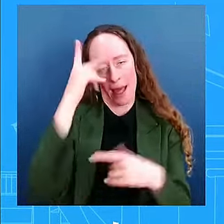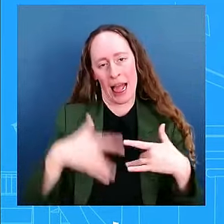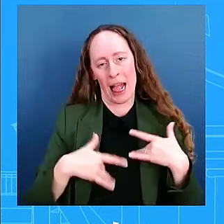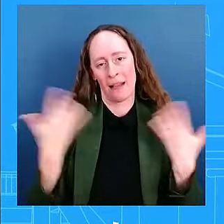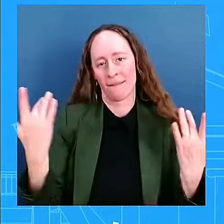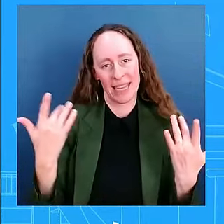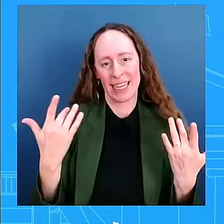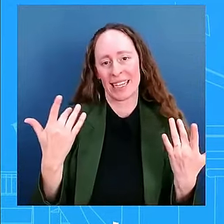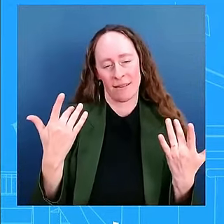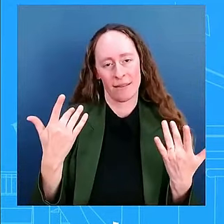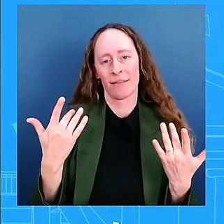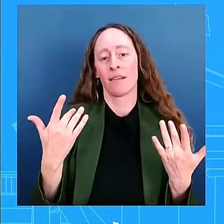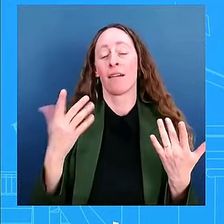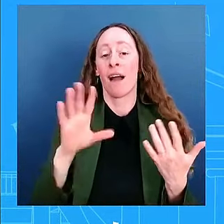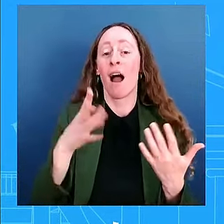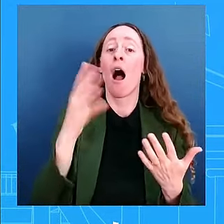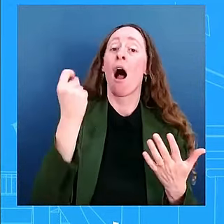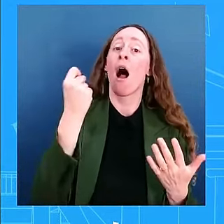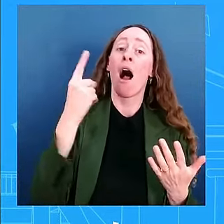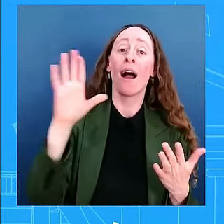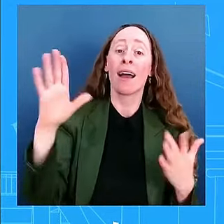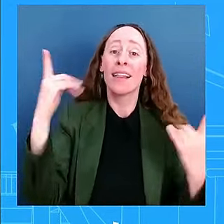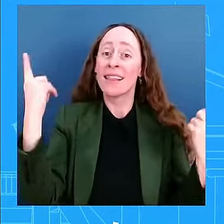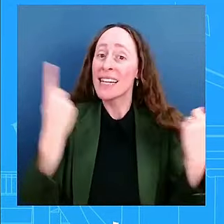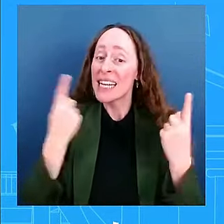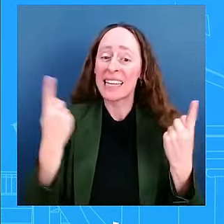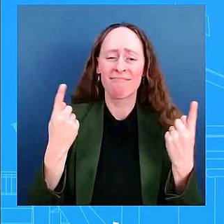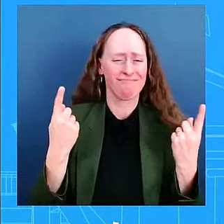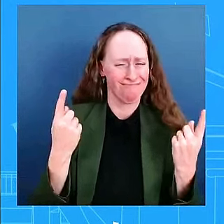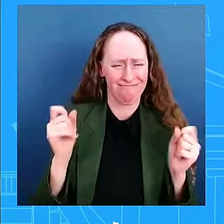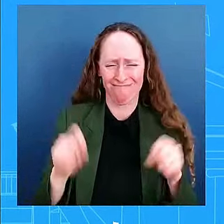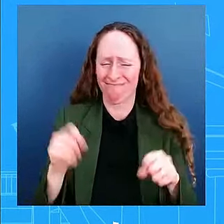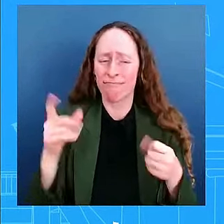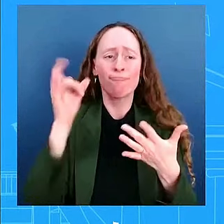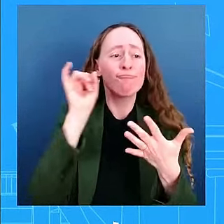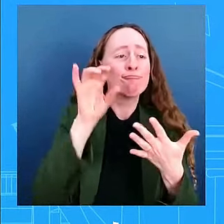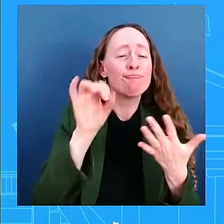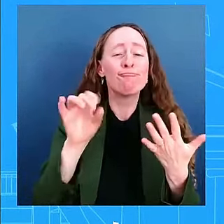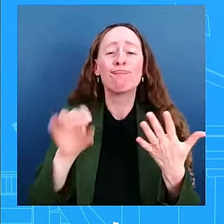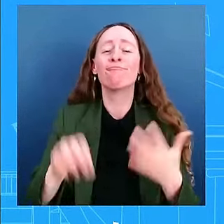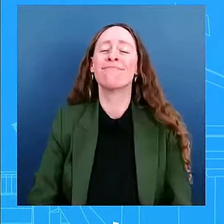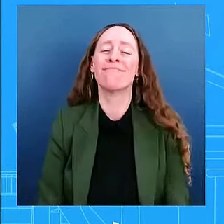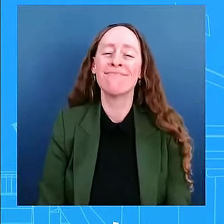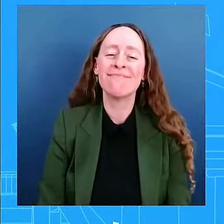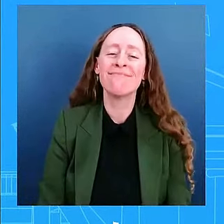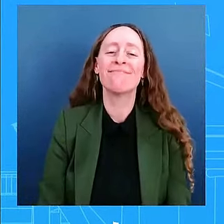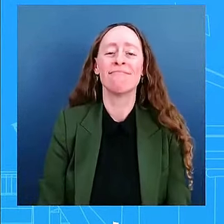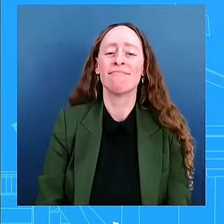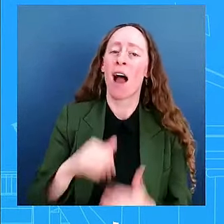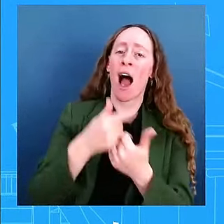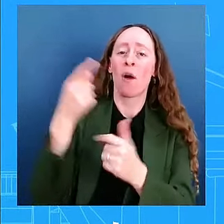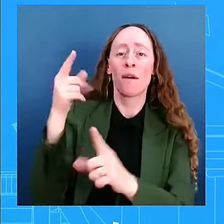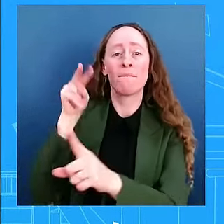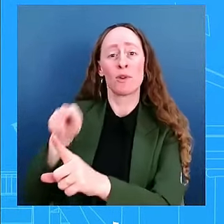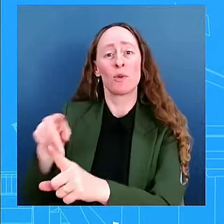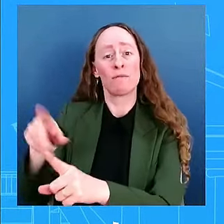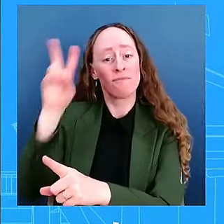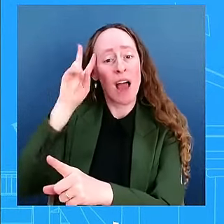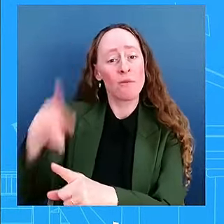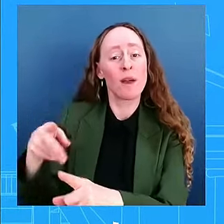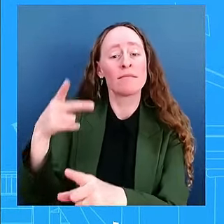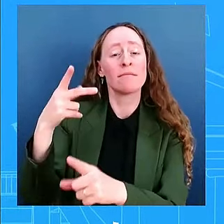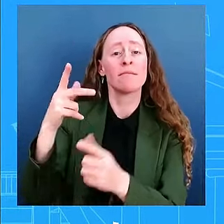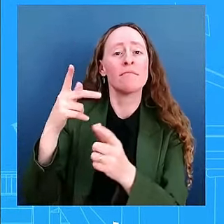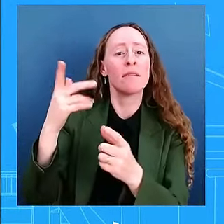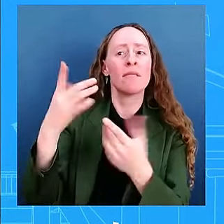thinking, uh, how he sees, uh, the Vice President, not just now, but moving forward, uh, in what she's trying to